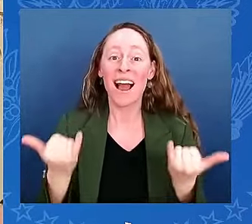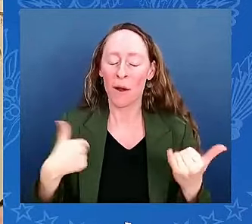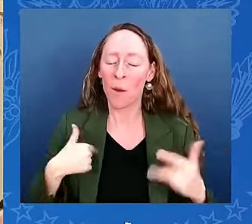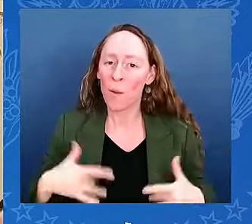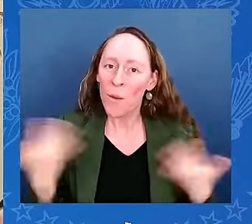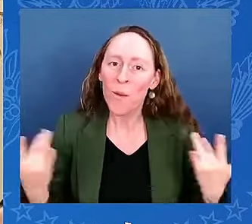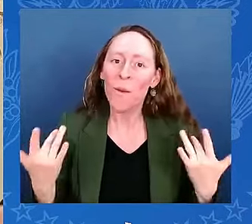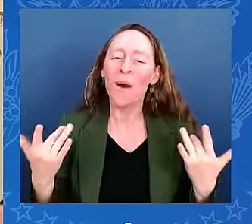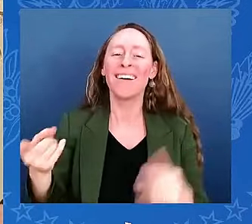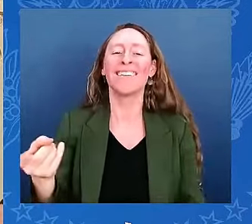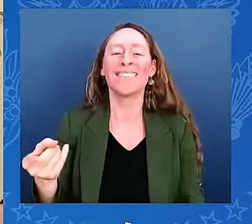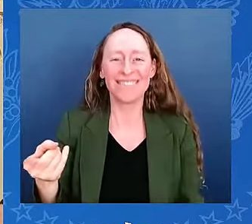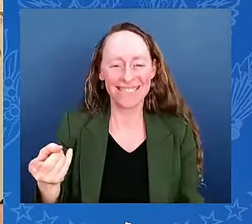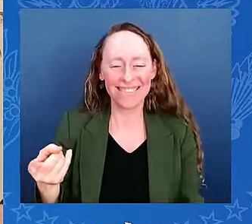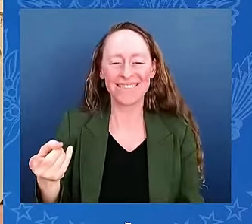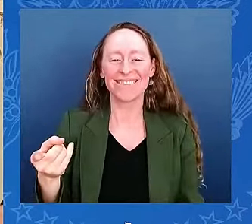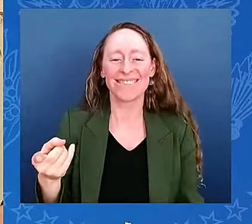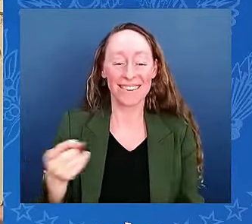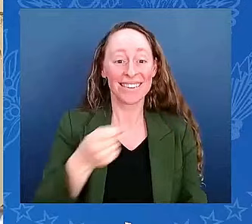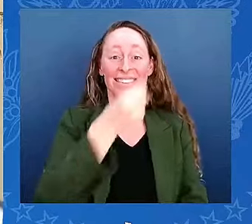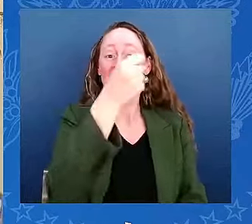President Kamala Harris.